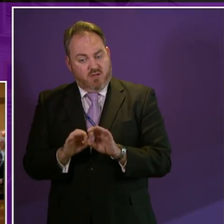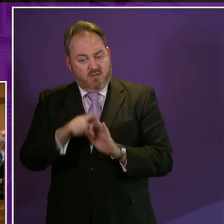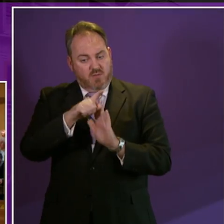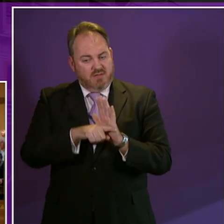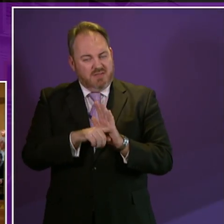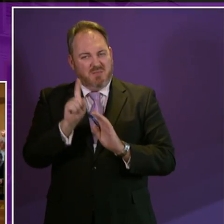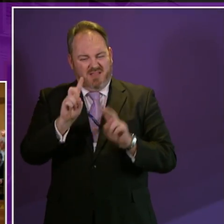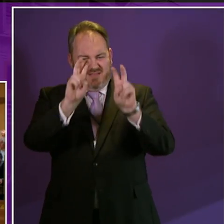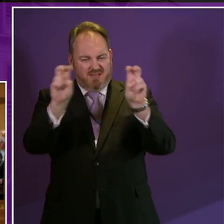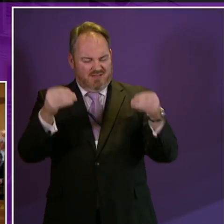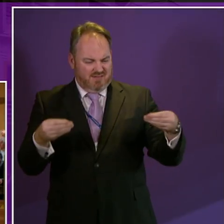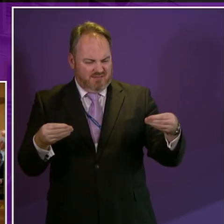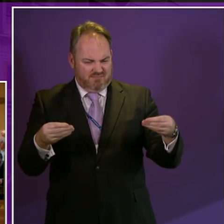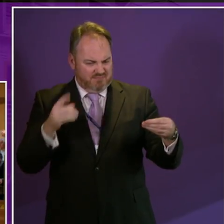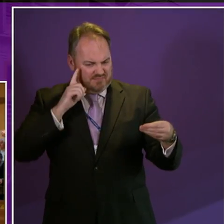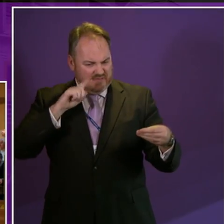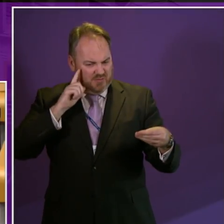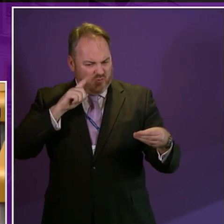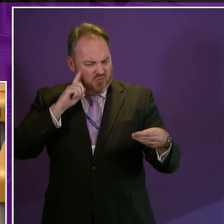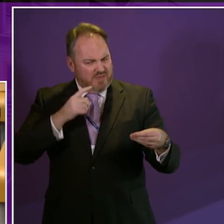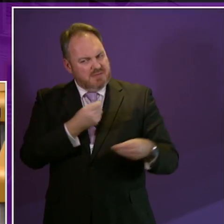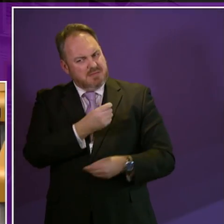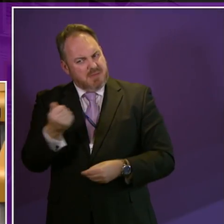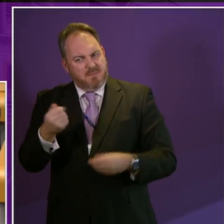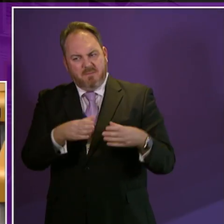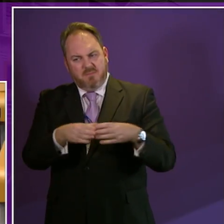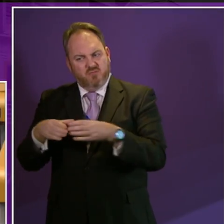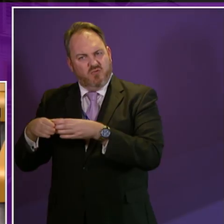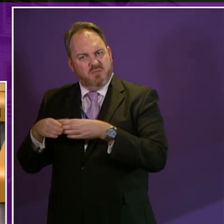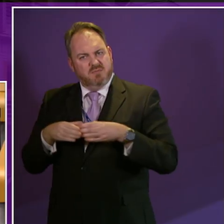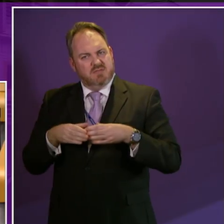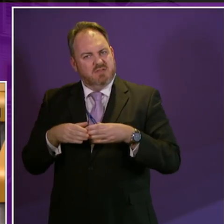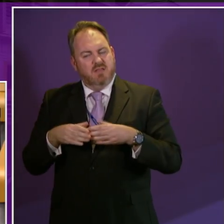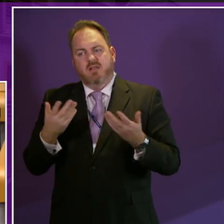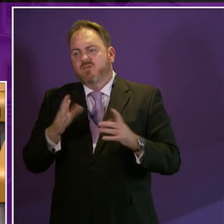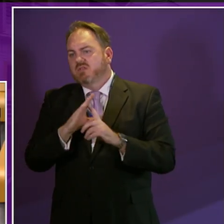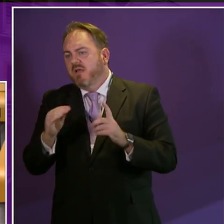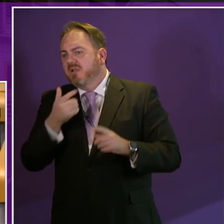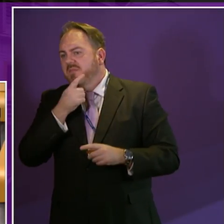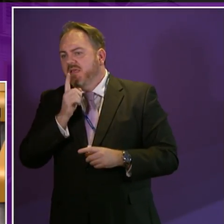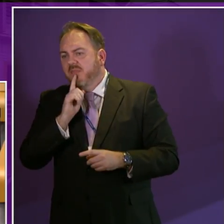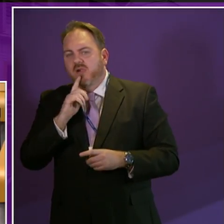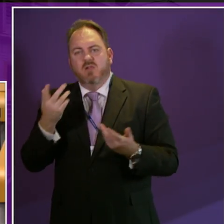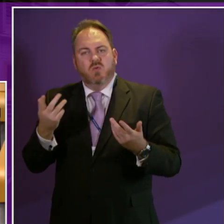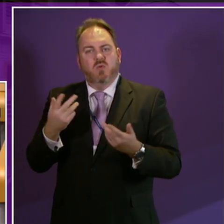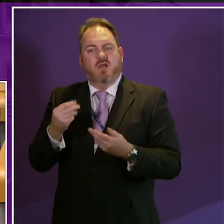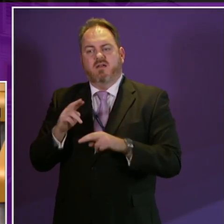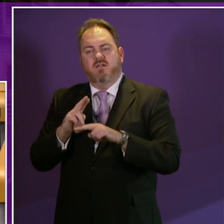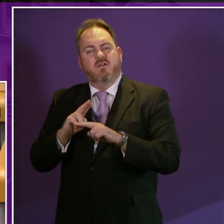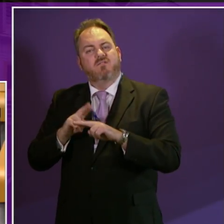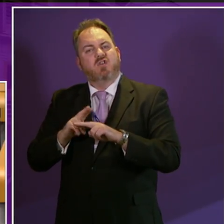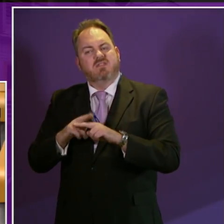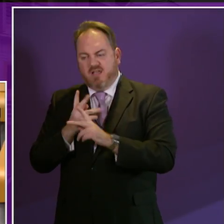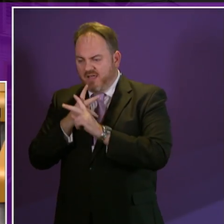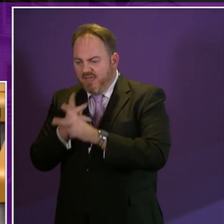would suggest that this may not include those young people affected by disability who are on supervision order or are looked after. Can she confirm